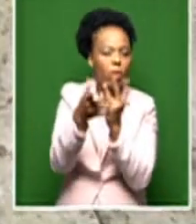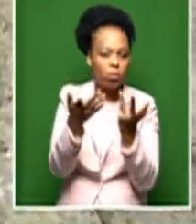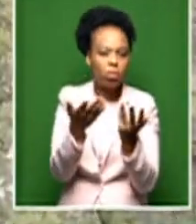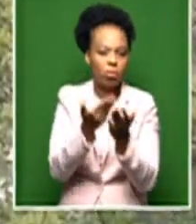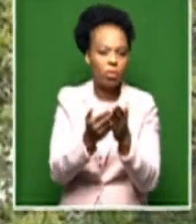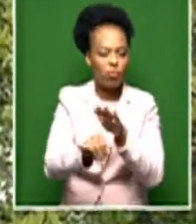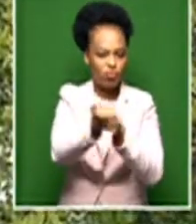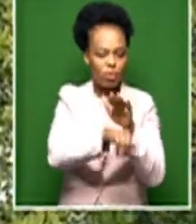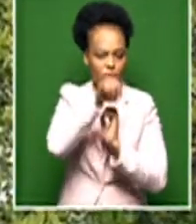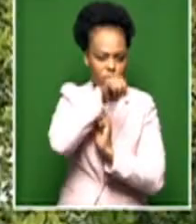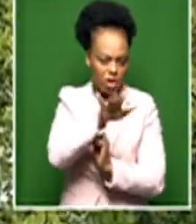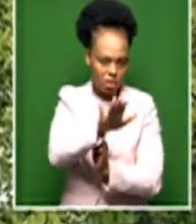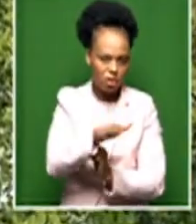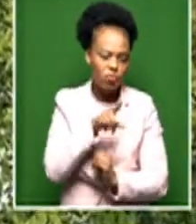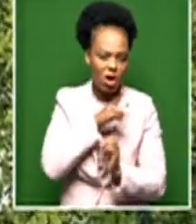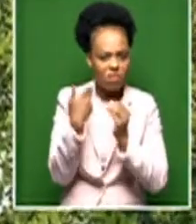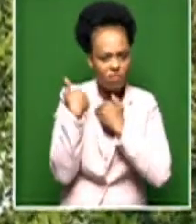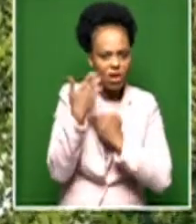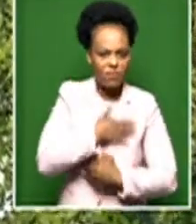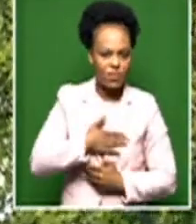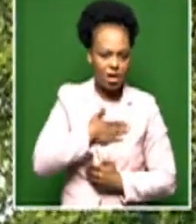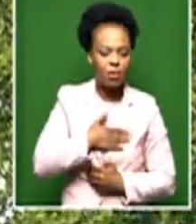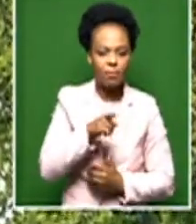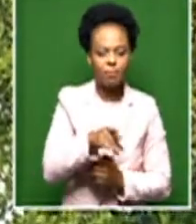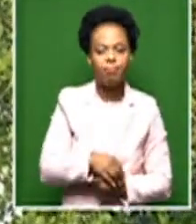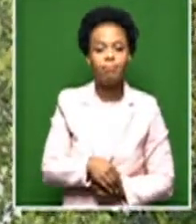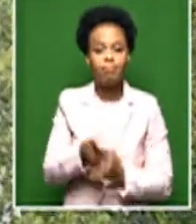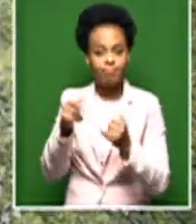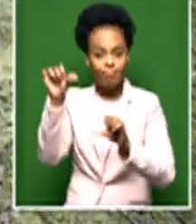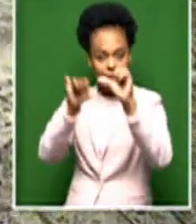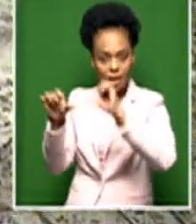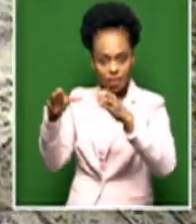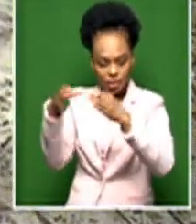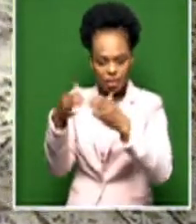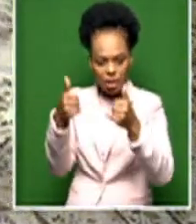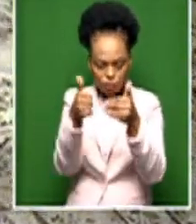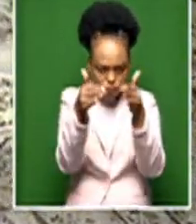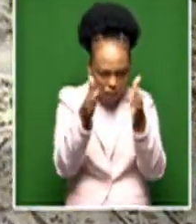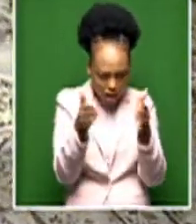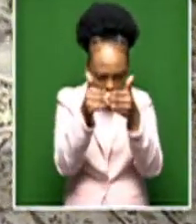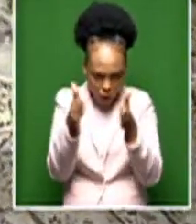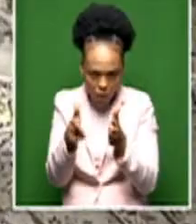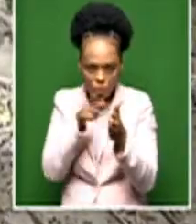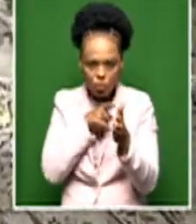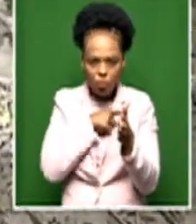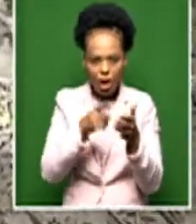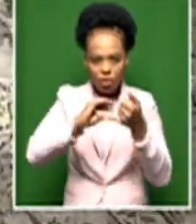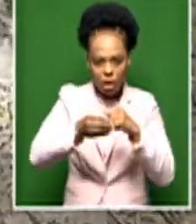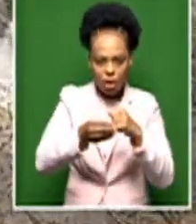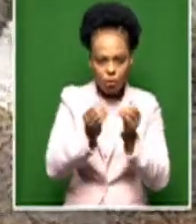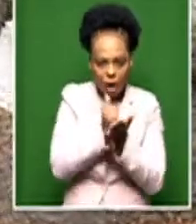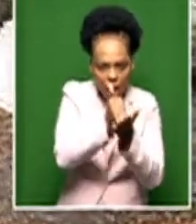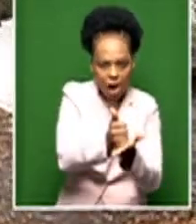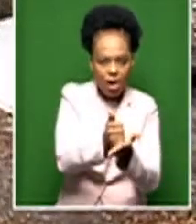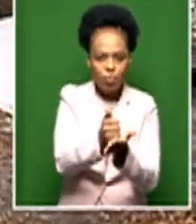on islands. Over the years, scientists have tried a variety of nesting boxes to assist with keeping penguins safe